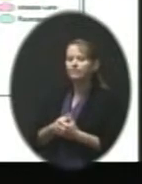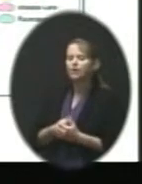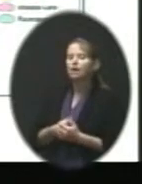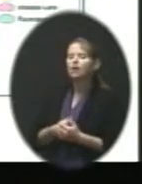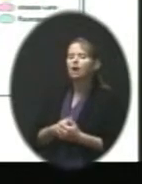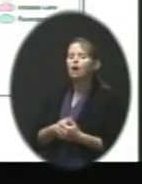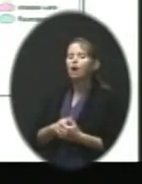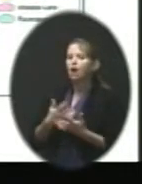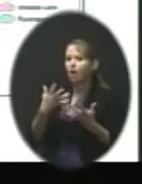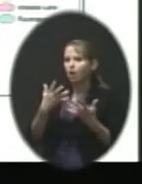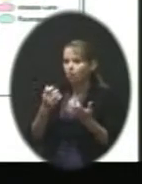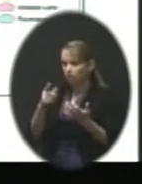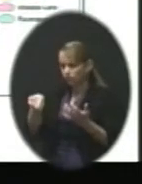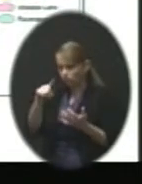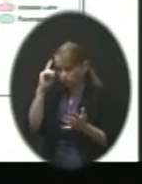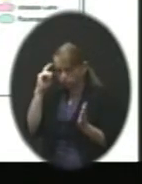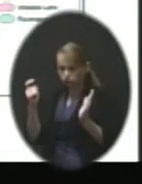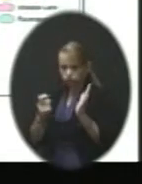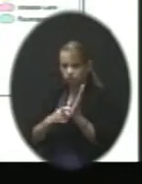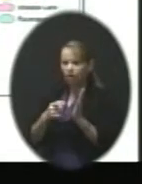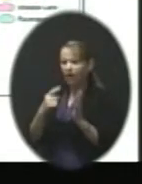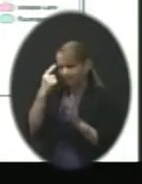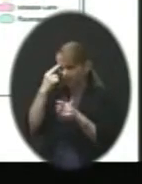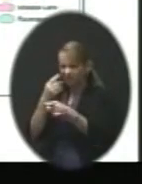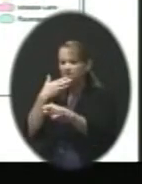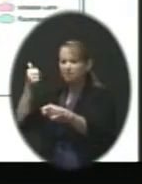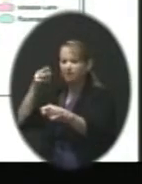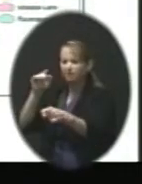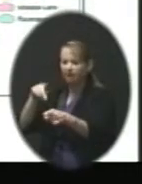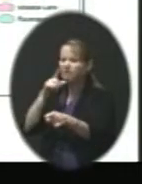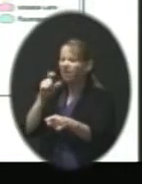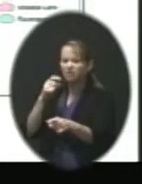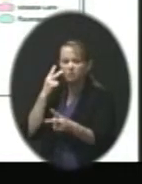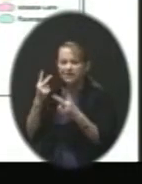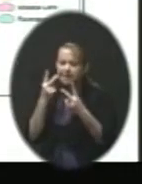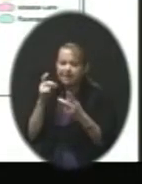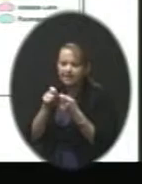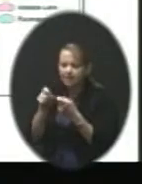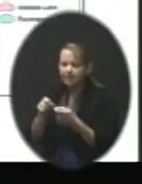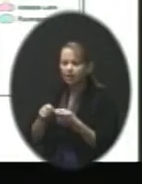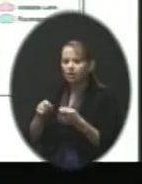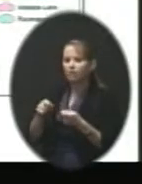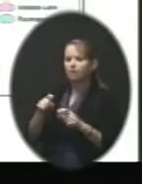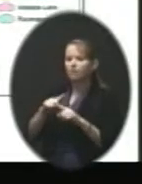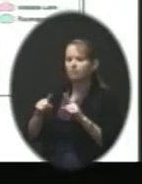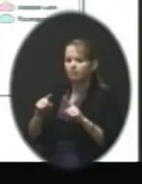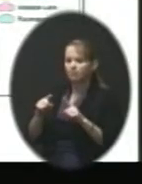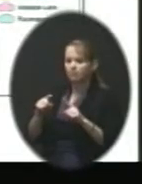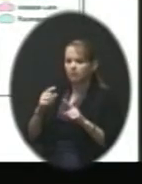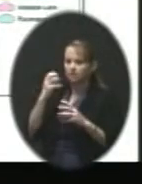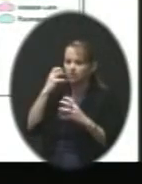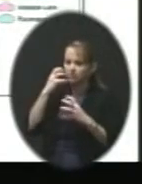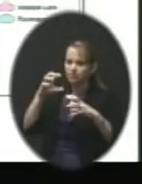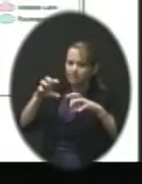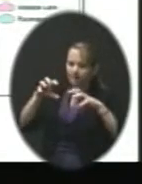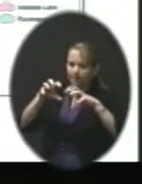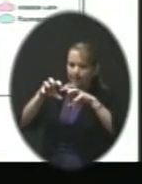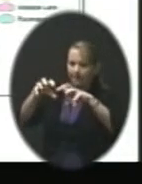note, and I think this is probably the best map because you don't have to see the detail, the density that is the Ravenwood community.